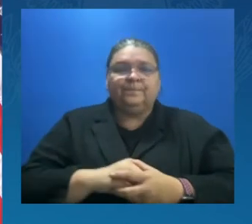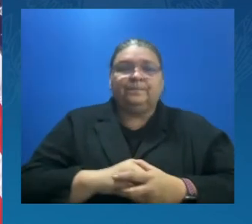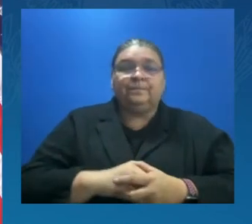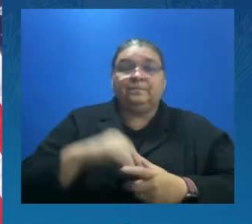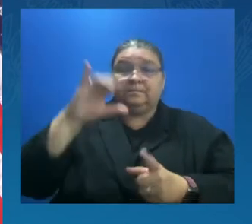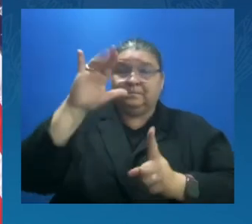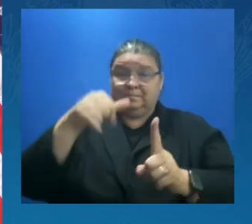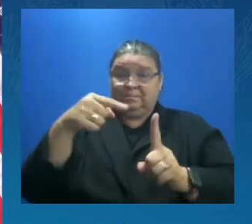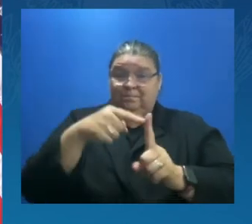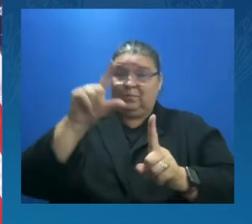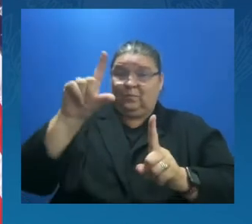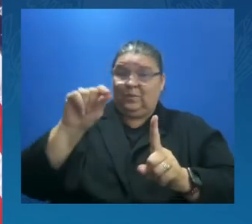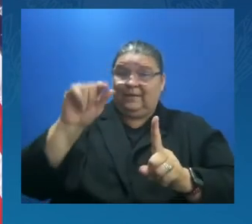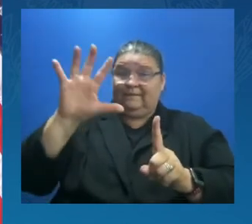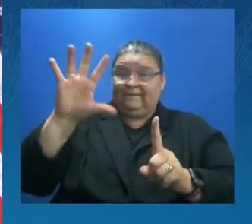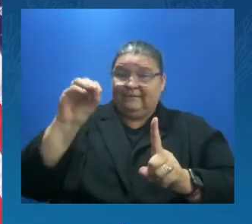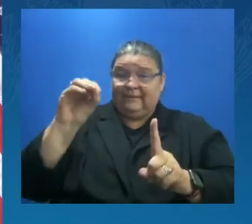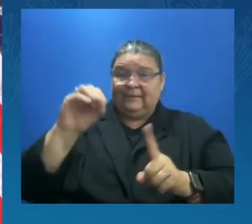zero emissions.